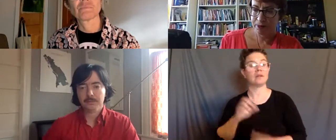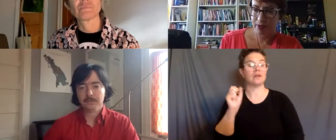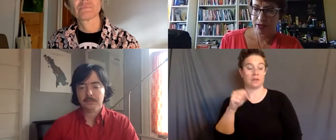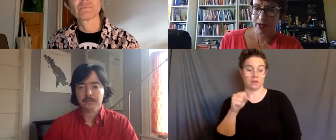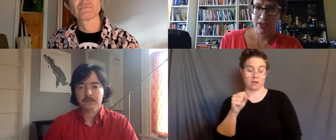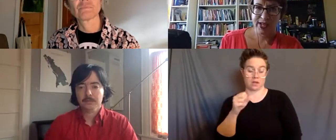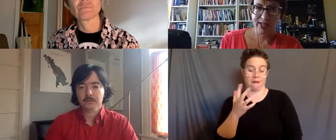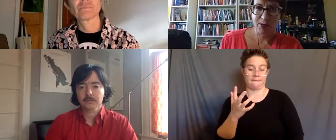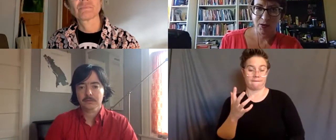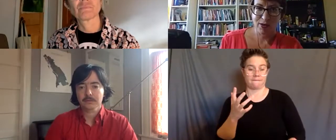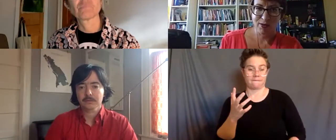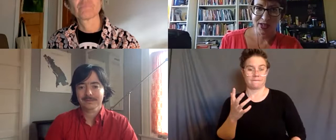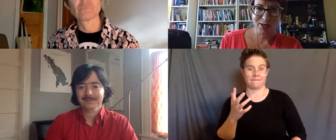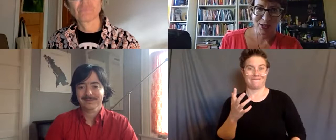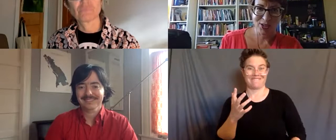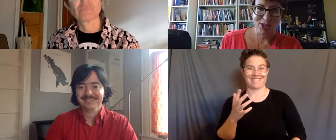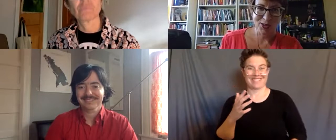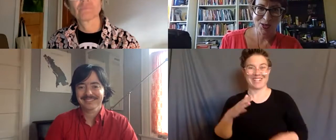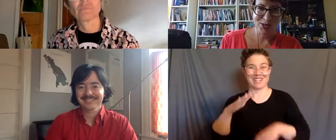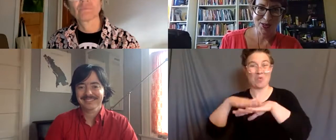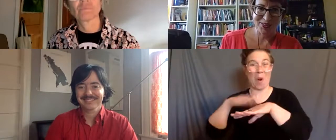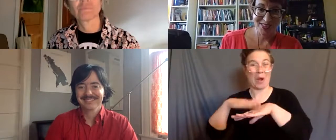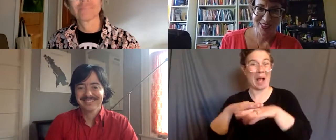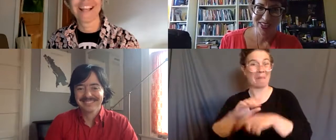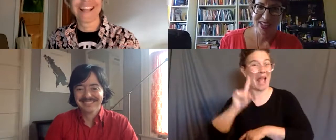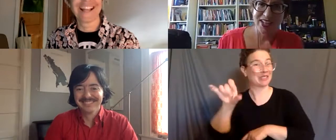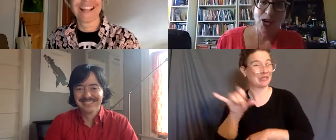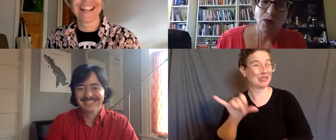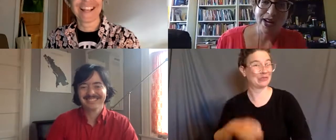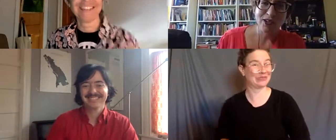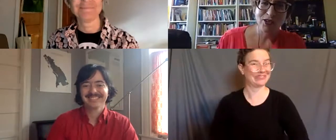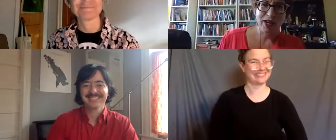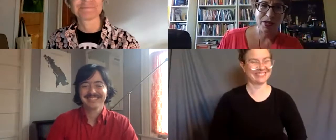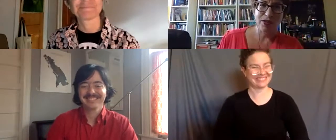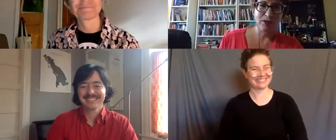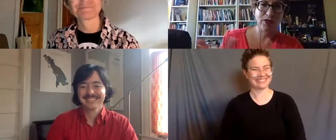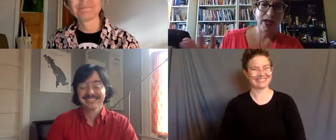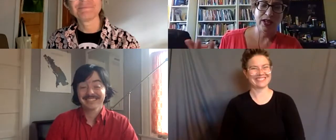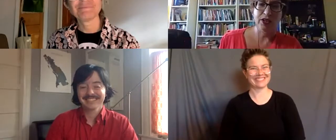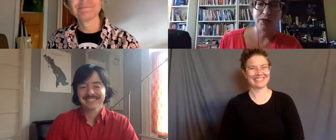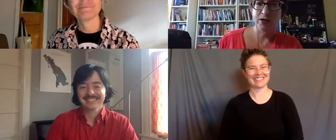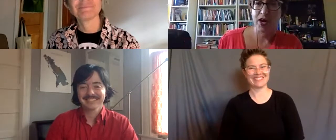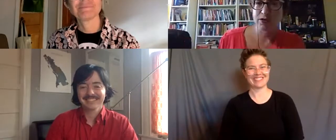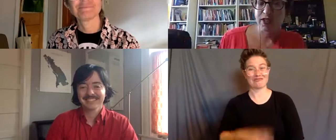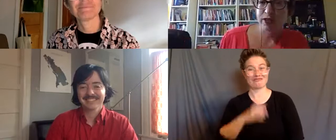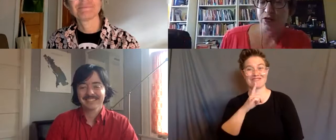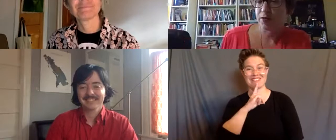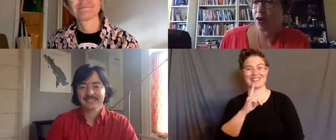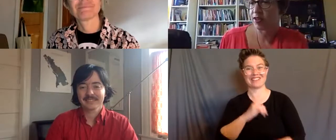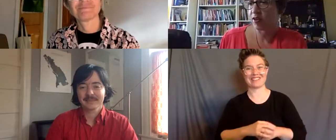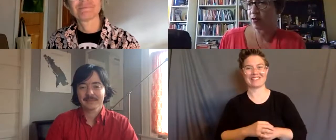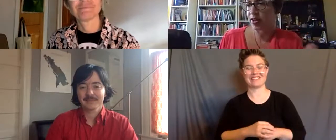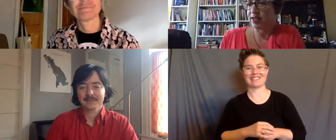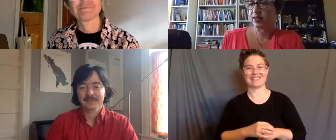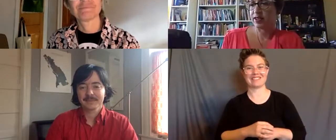Yeah. And just heads up, I'm going to throw that question to you too. So yeah, why aren't we, mean, for real, you've been a part of the freedom